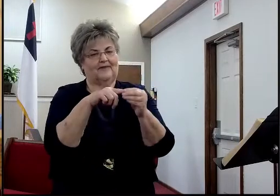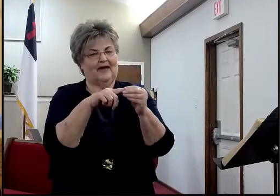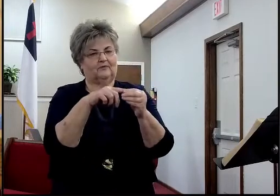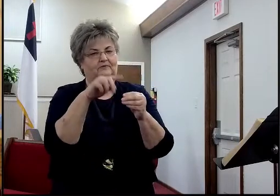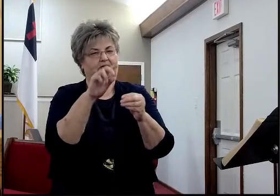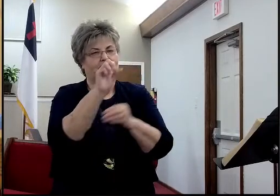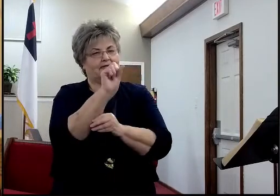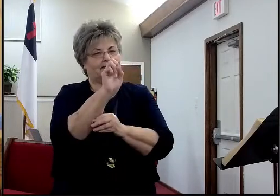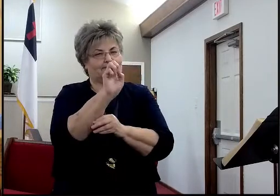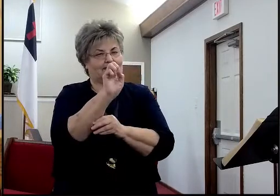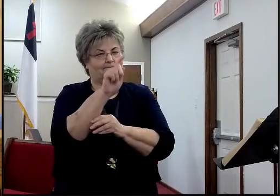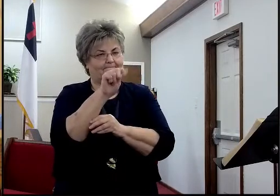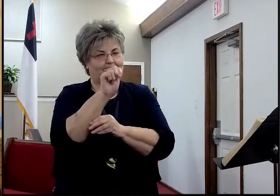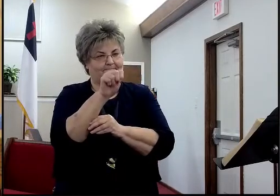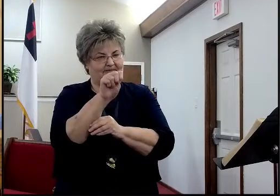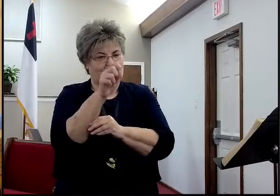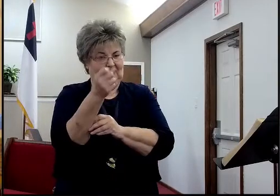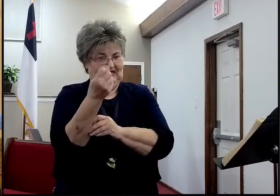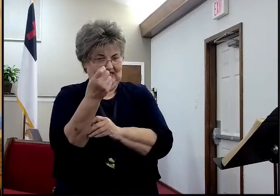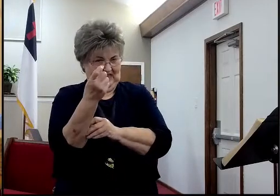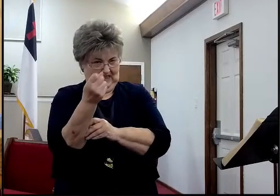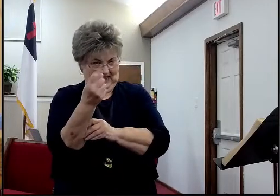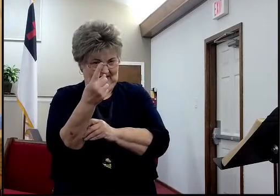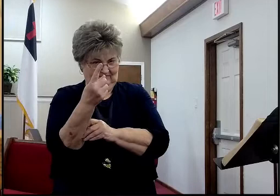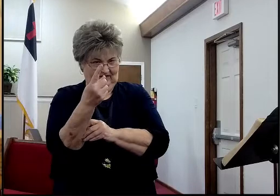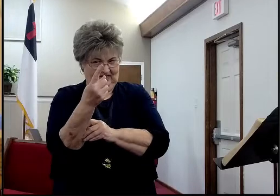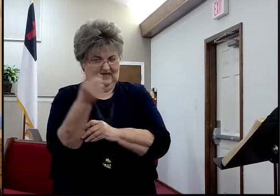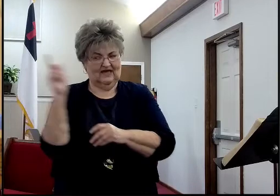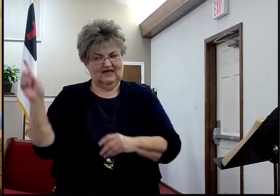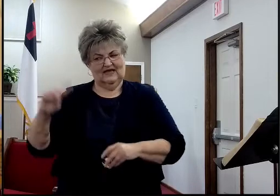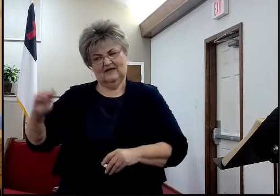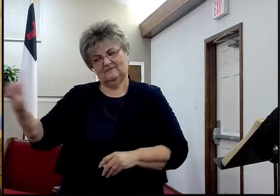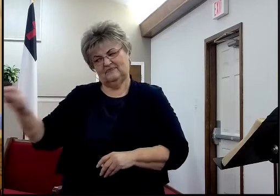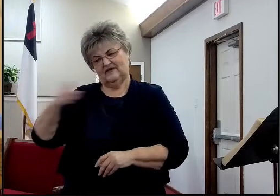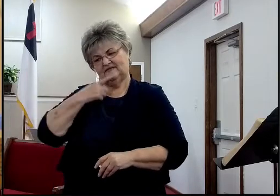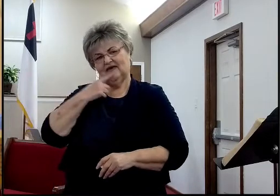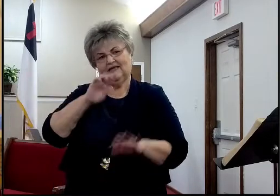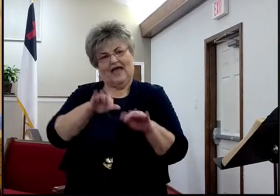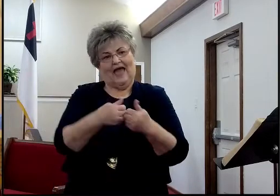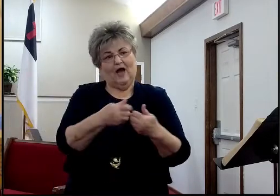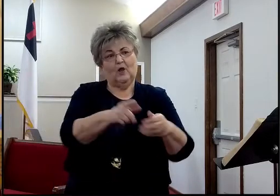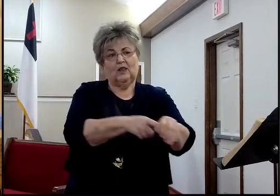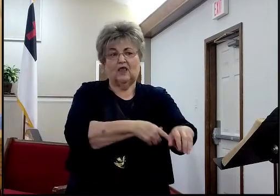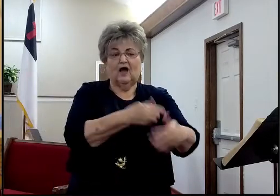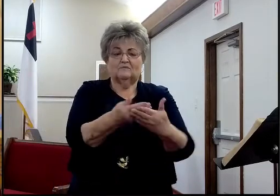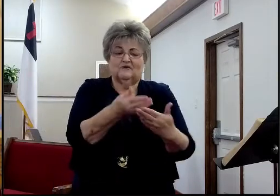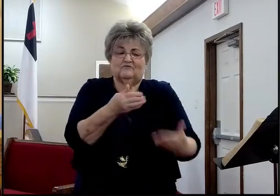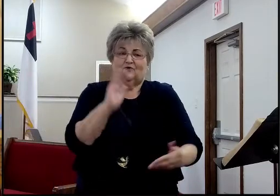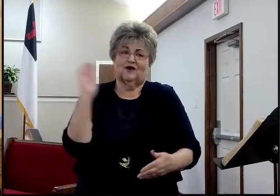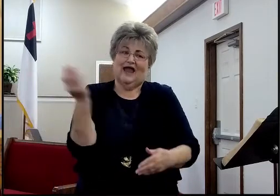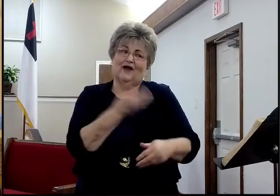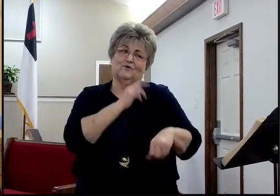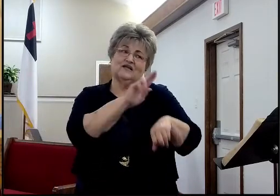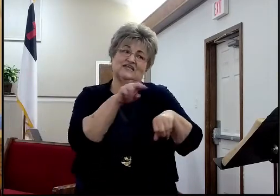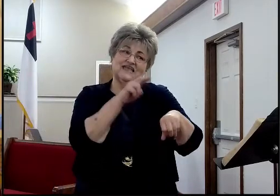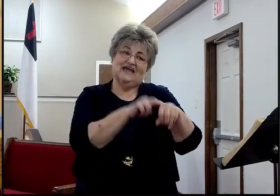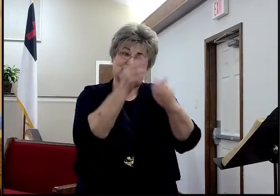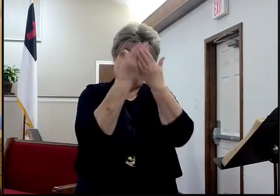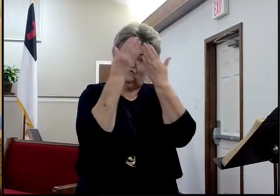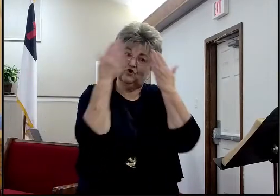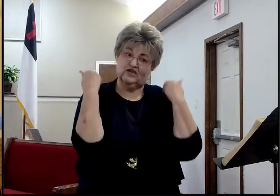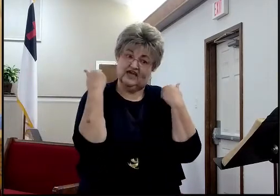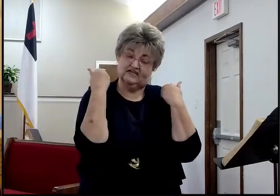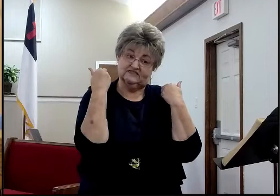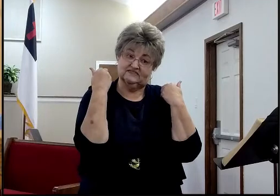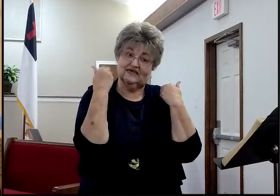days ago, and we were saying, I wonder how long, it'll be before, our nation forgets, even though they say, never forget, they will forget, I said,